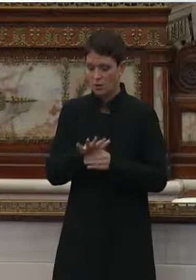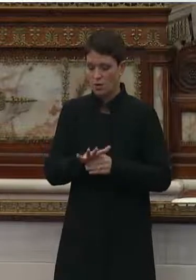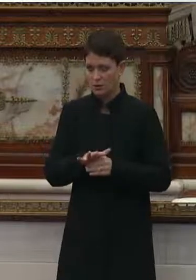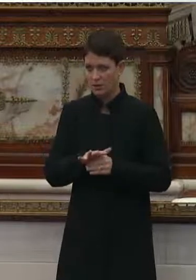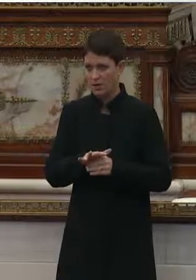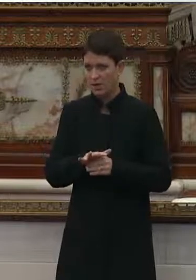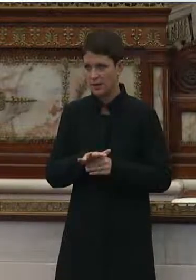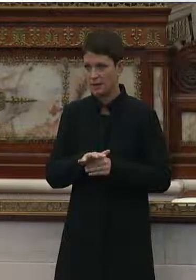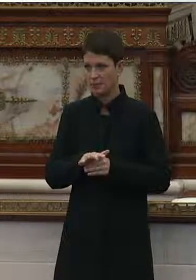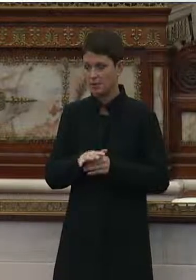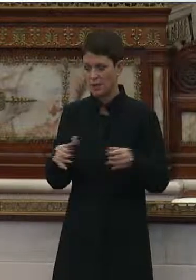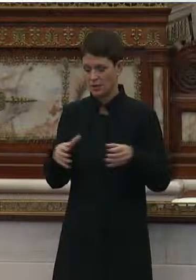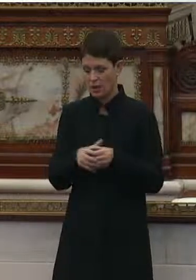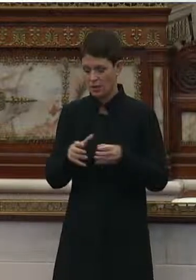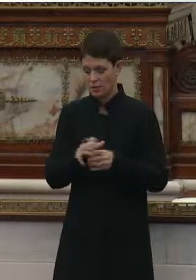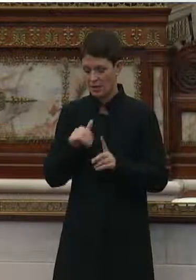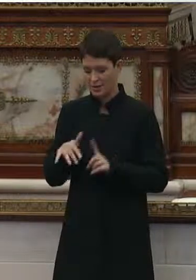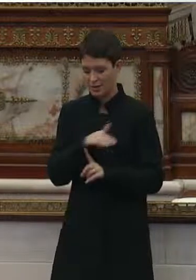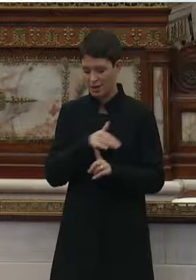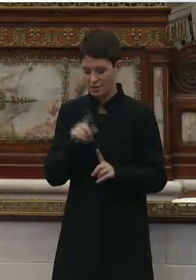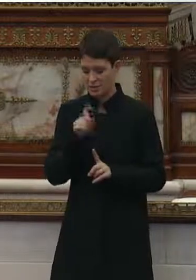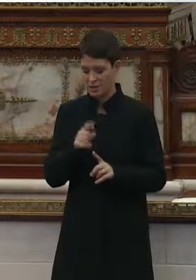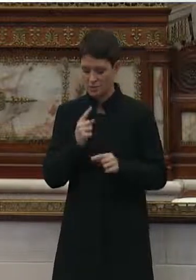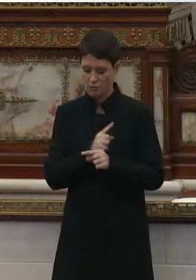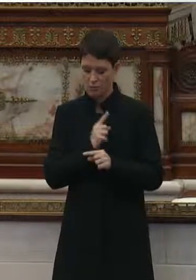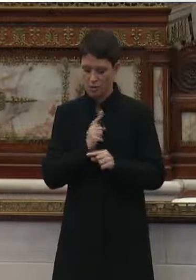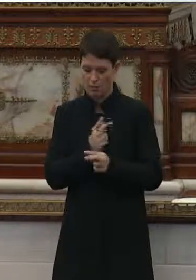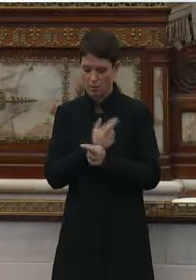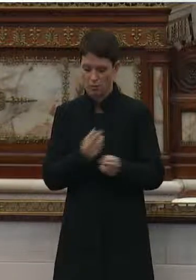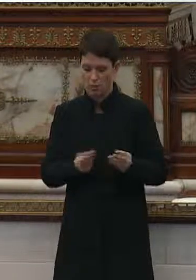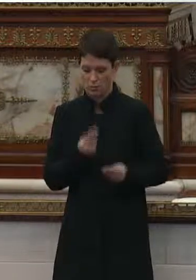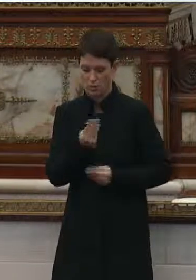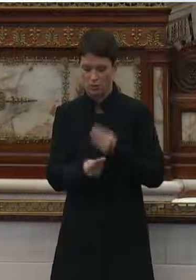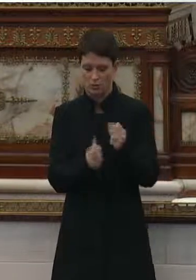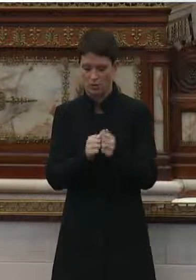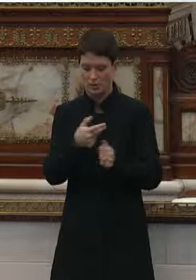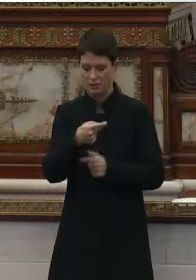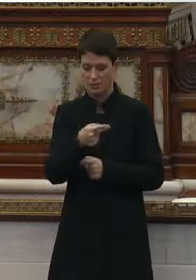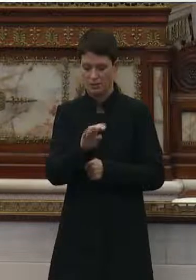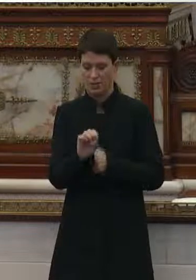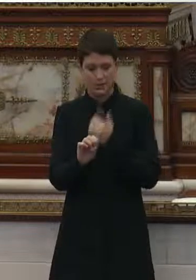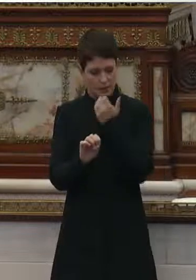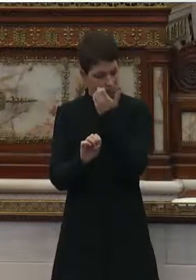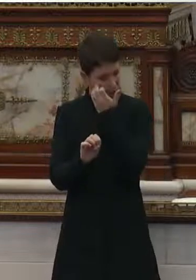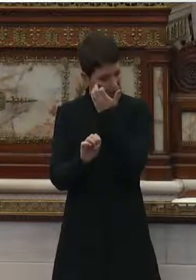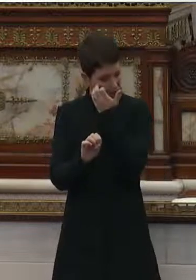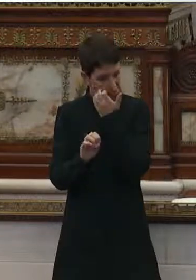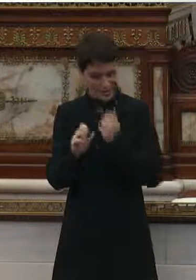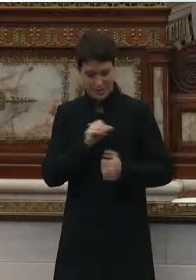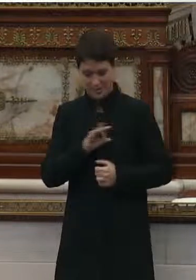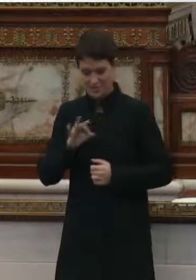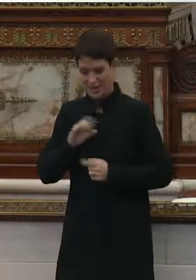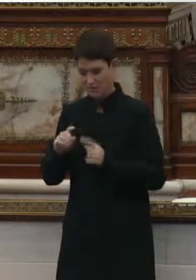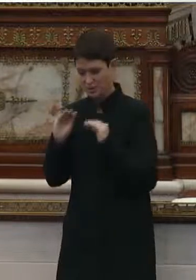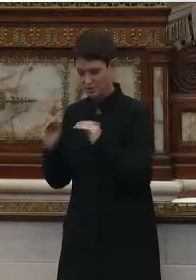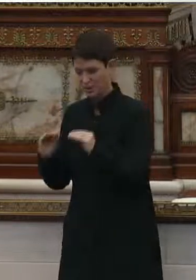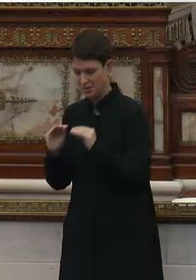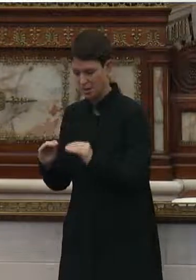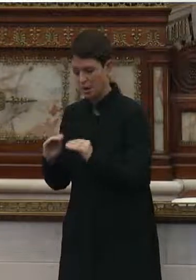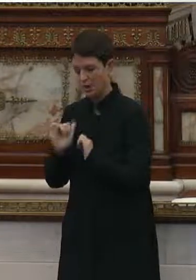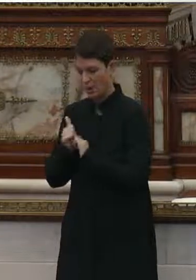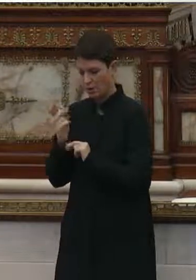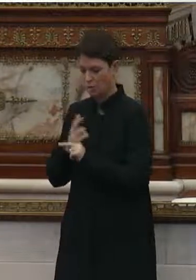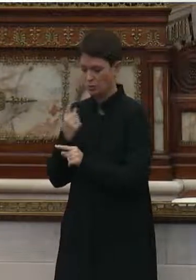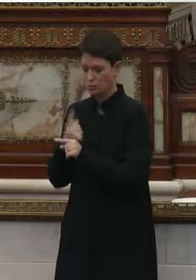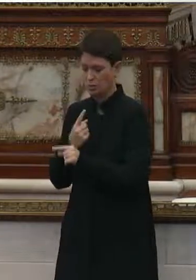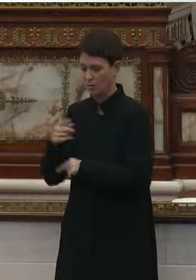are that congregated settings need to be properly resourced with PPE. All staff need to be trained in PPE use.